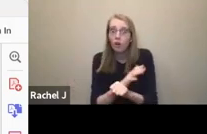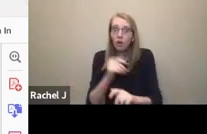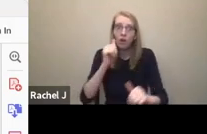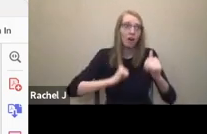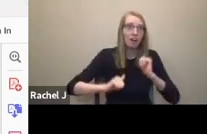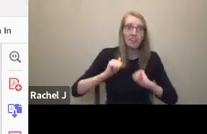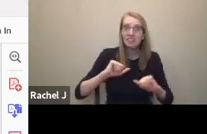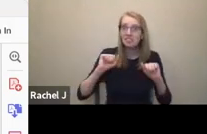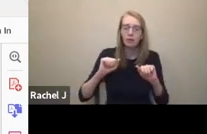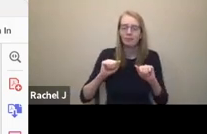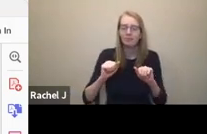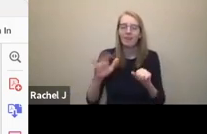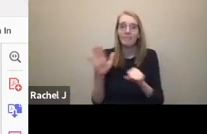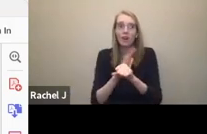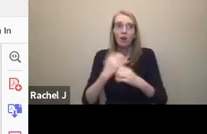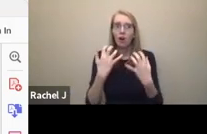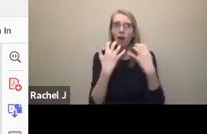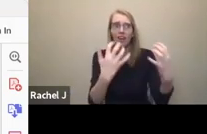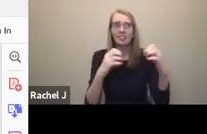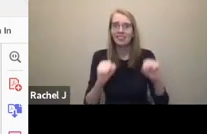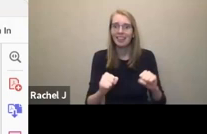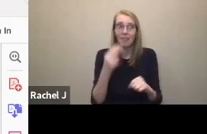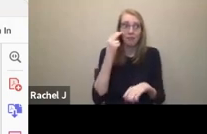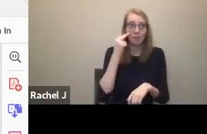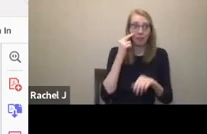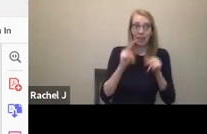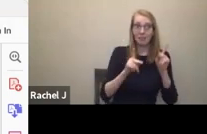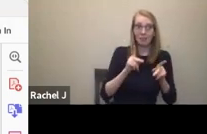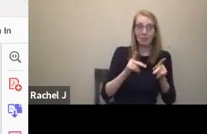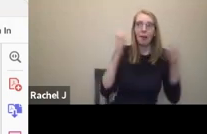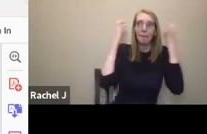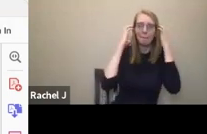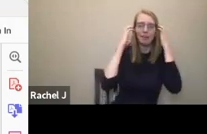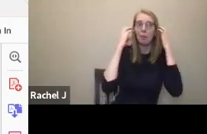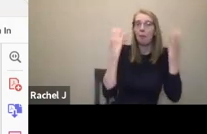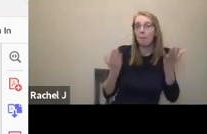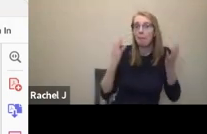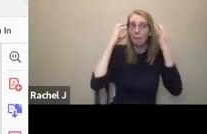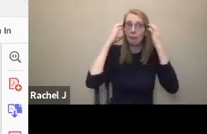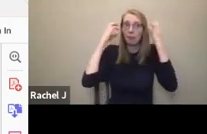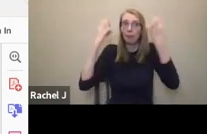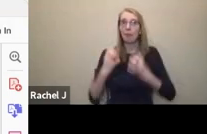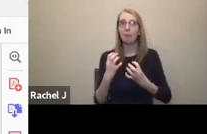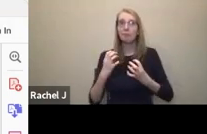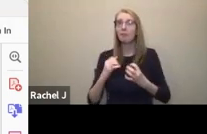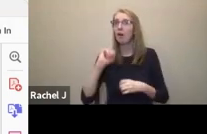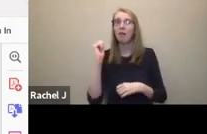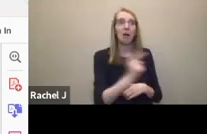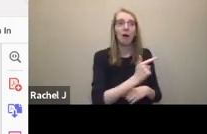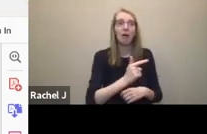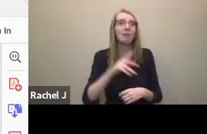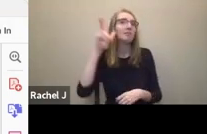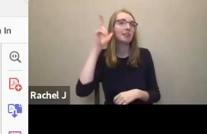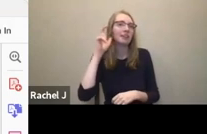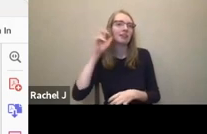So instead of just the blind people, you can make everybody listen to the audio description as well, and you can foster a disability culture environment in the